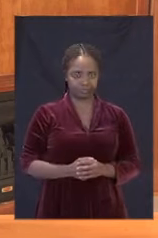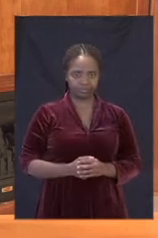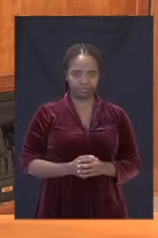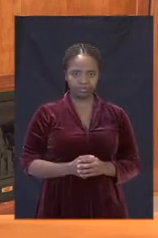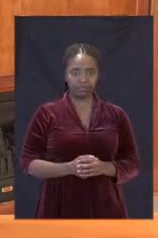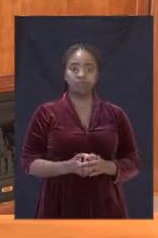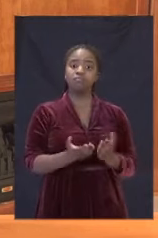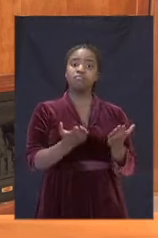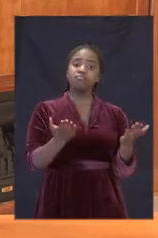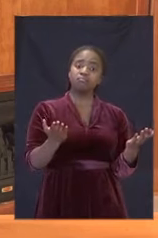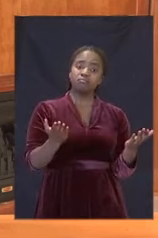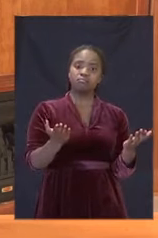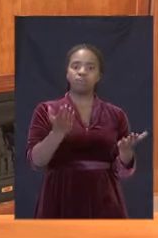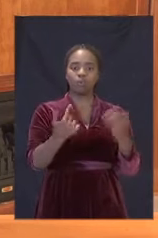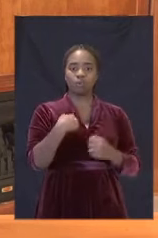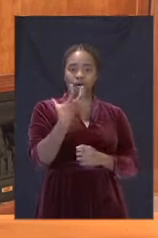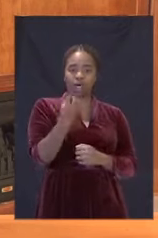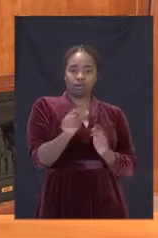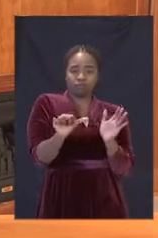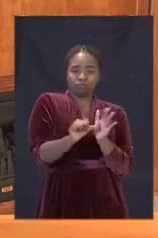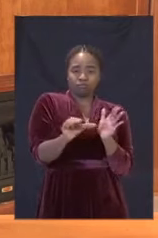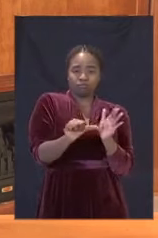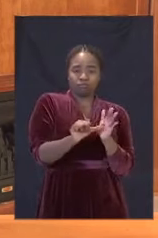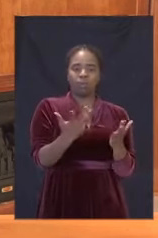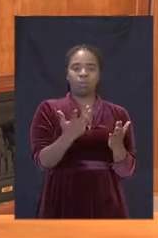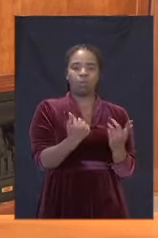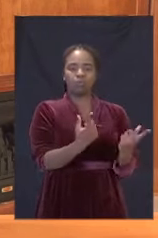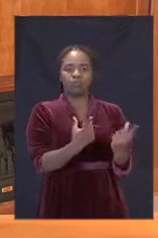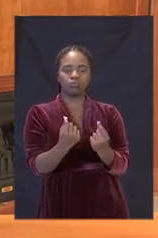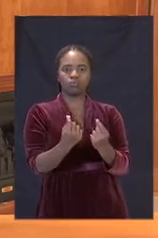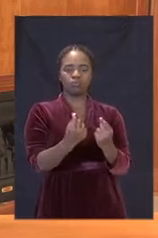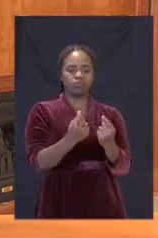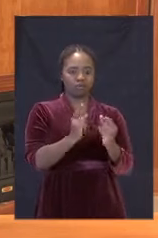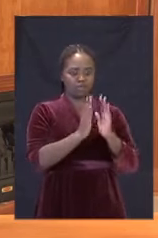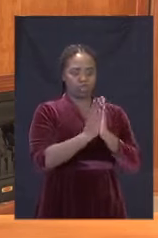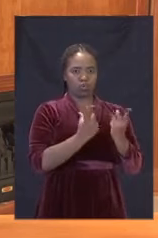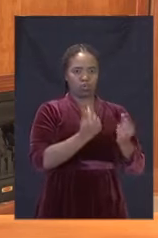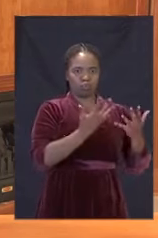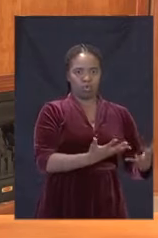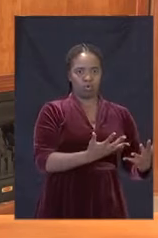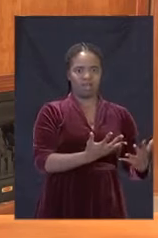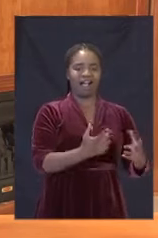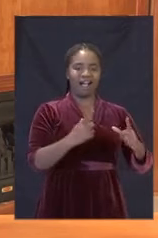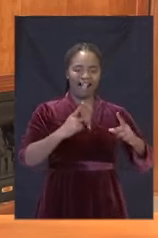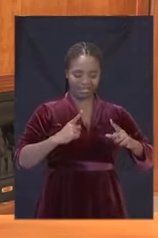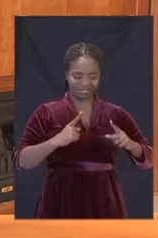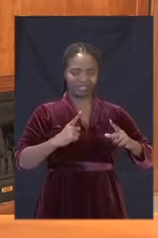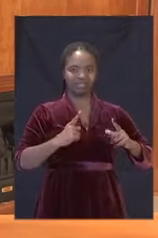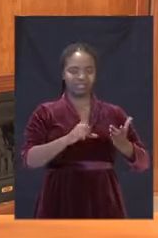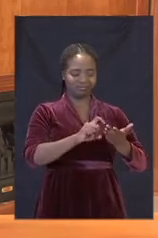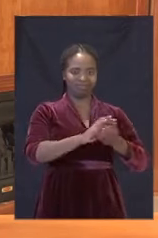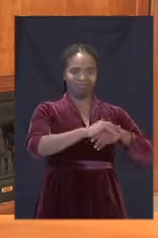that where they form an essential part of religious practice, that sanitation is